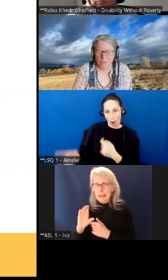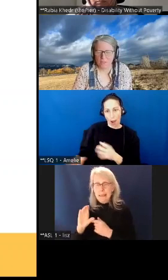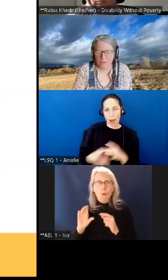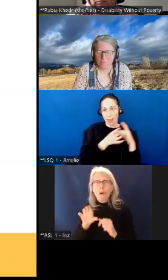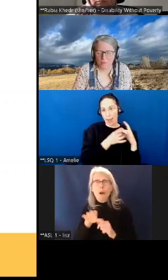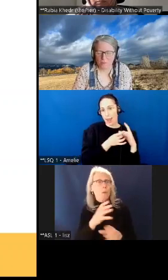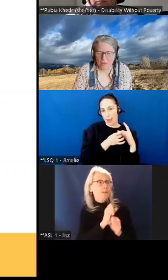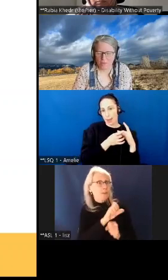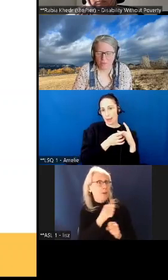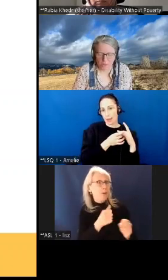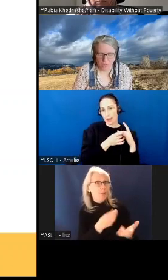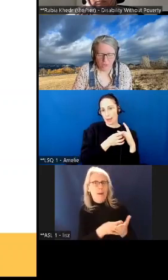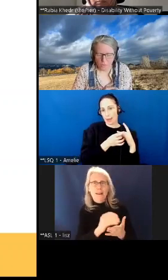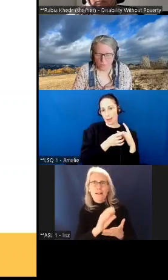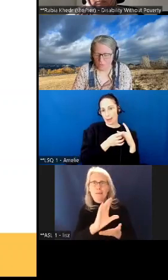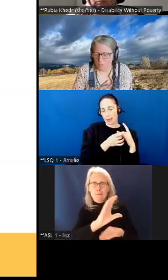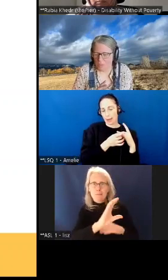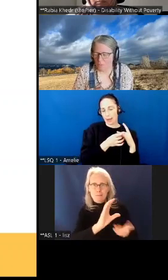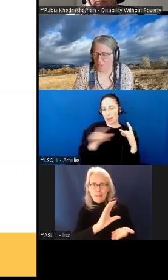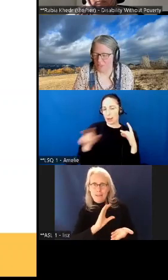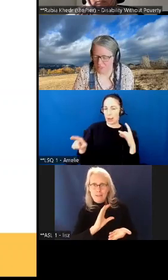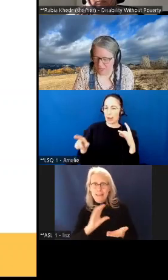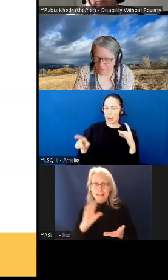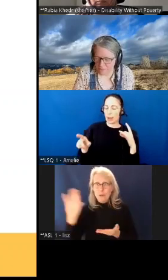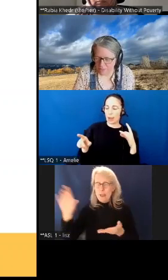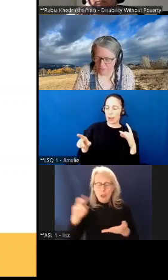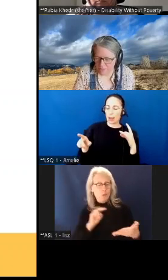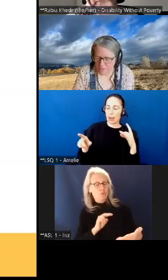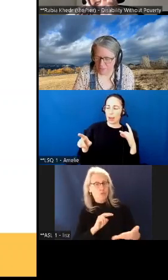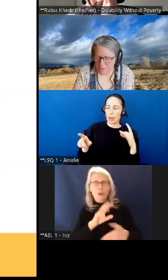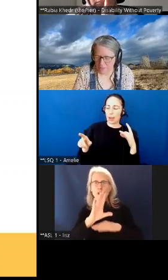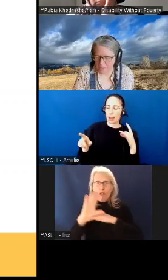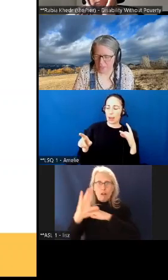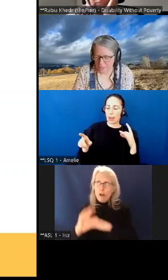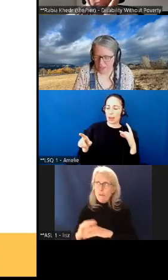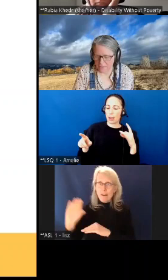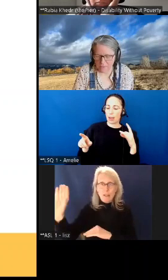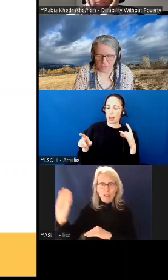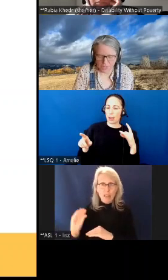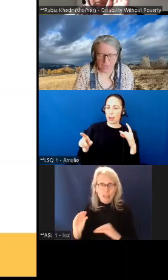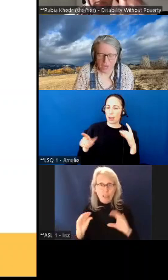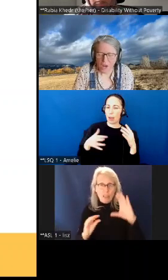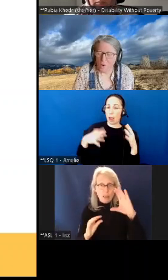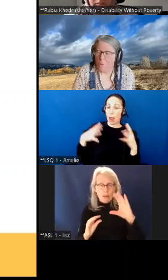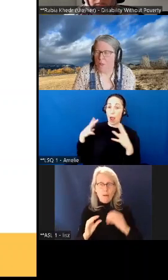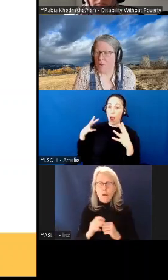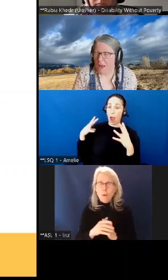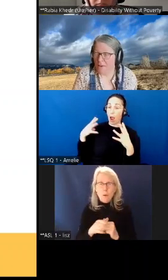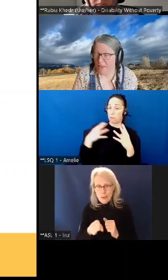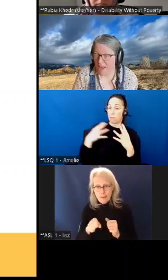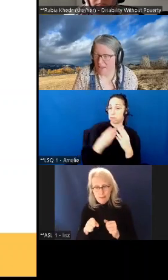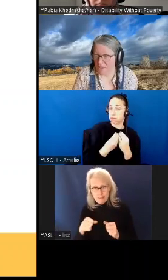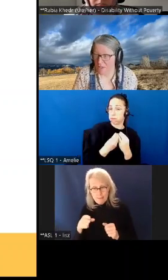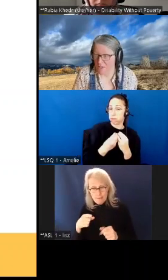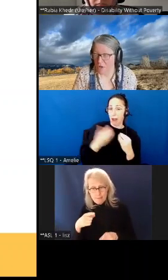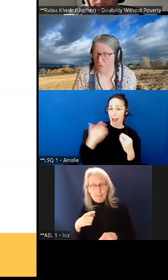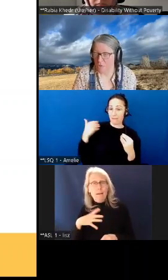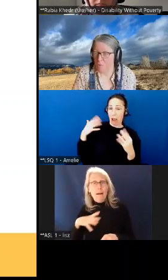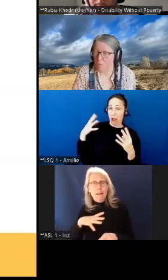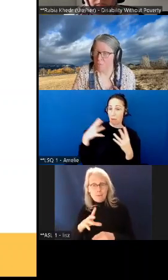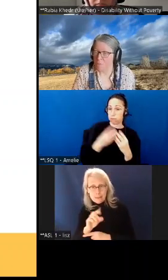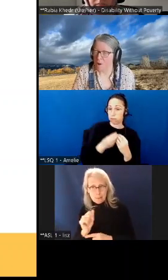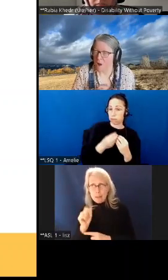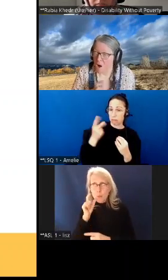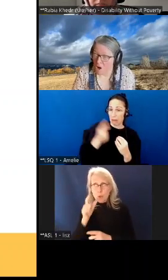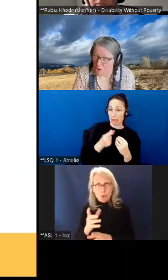benefit um get the money will somebody with this type of disability get the money we don't have the answers to